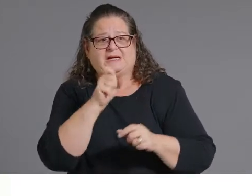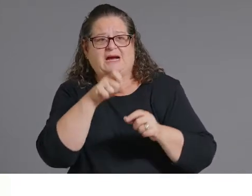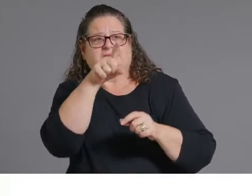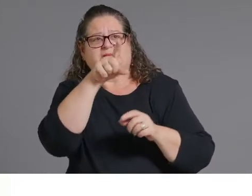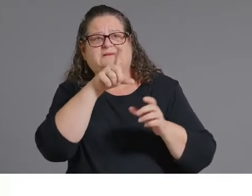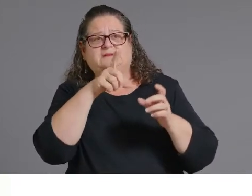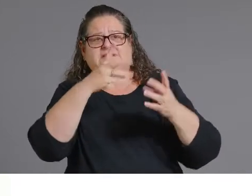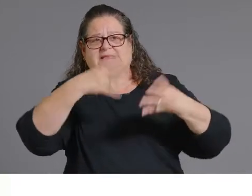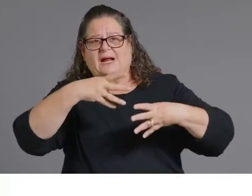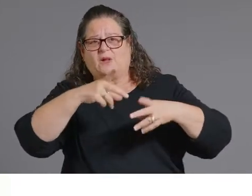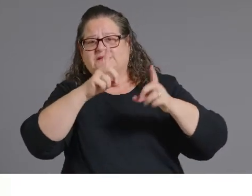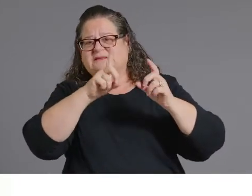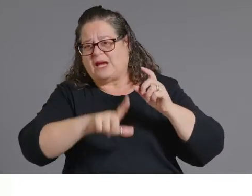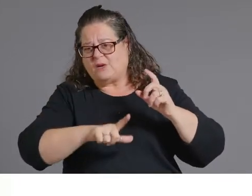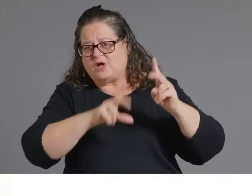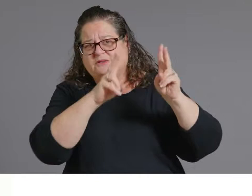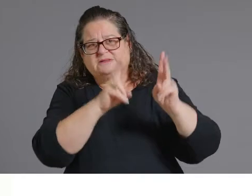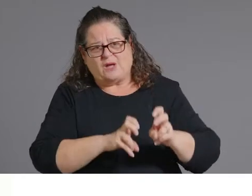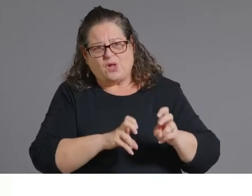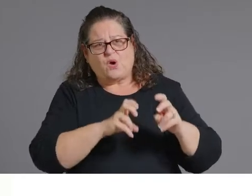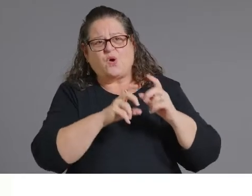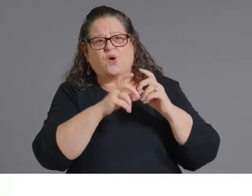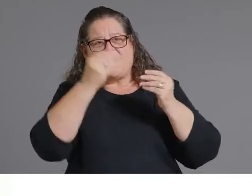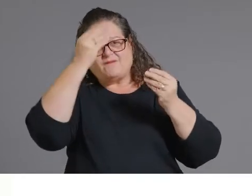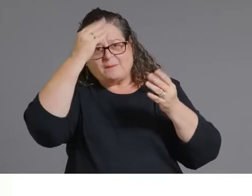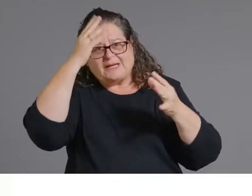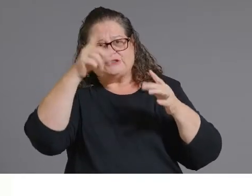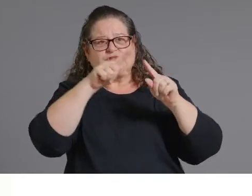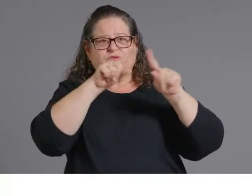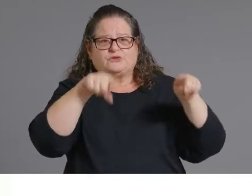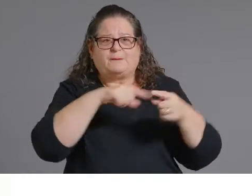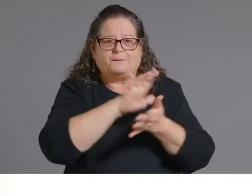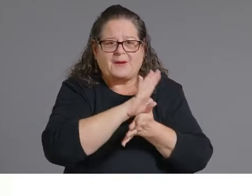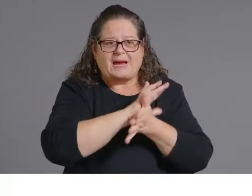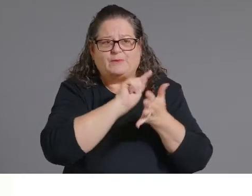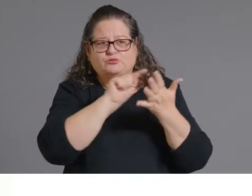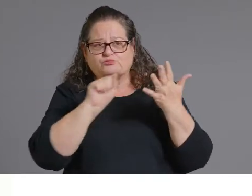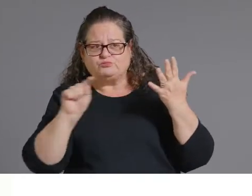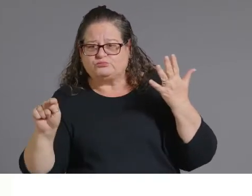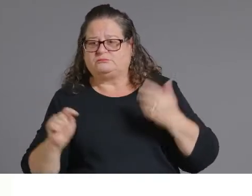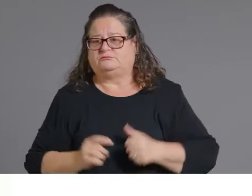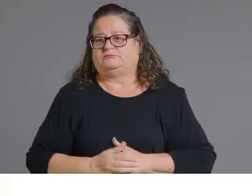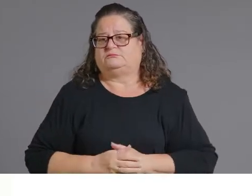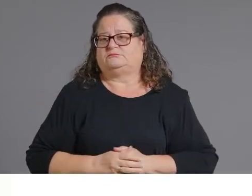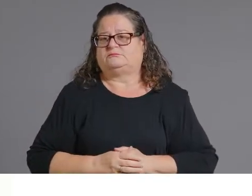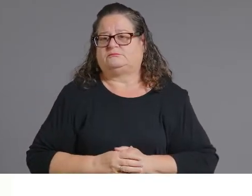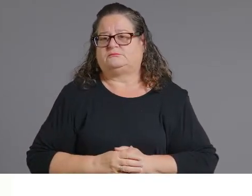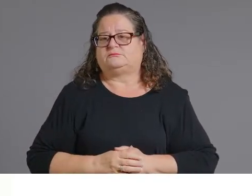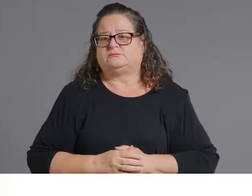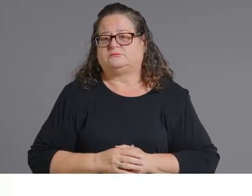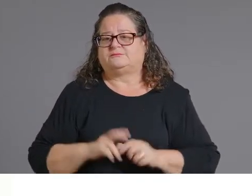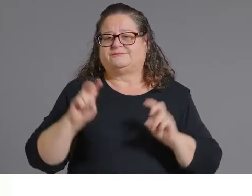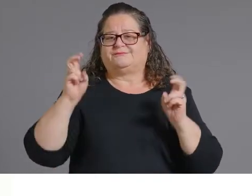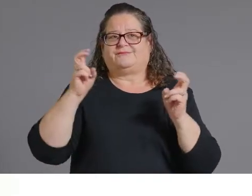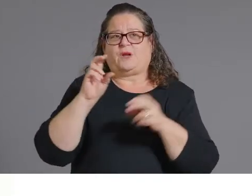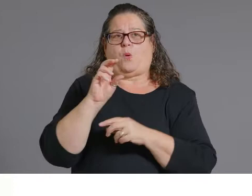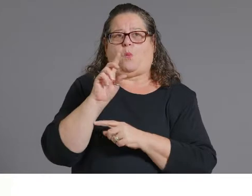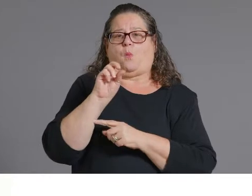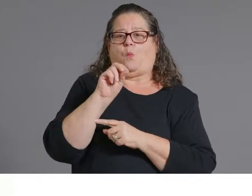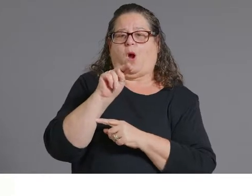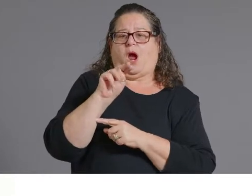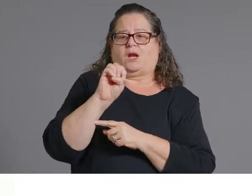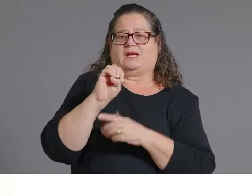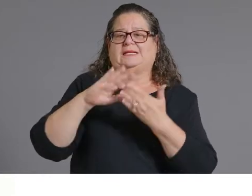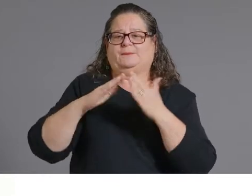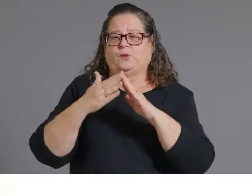pass them out we've been working with um the one community initiative and some of our school districts to get information out so that parents and families feel